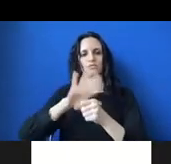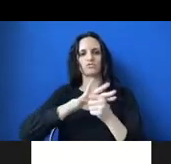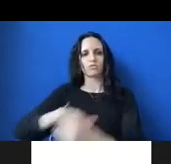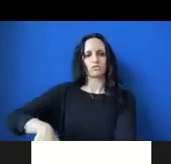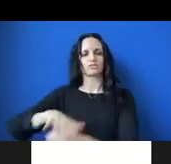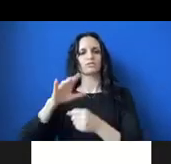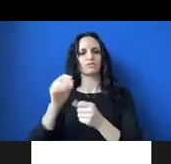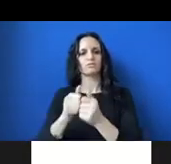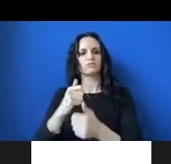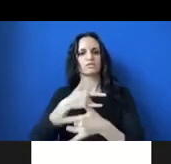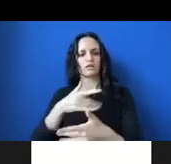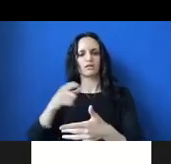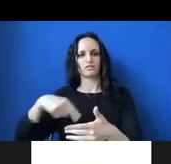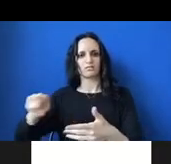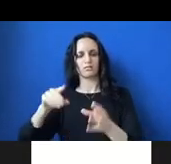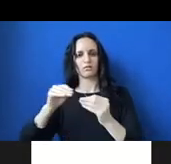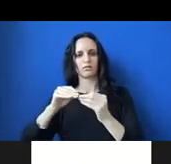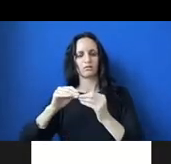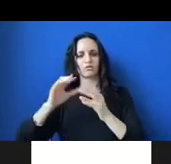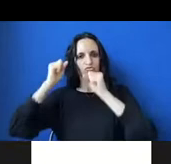likely to be the strongest climate voters.